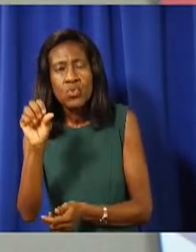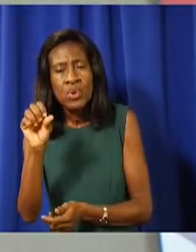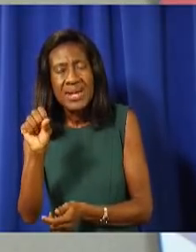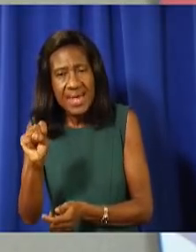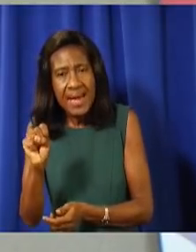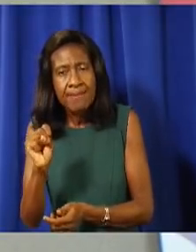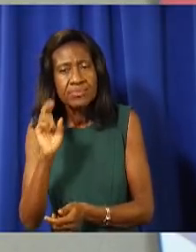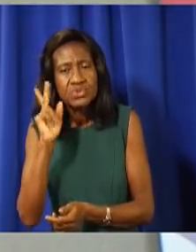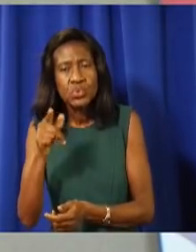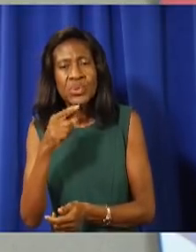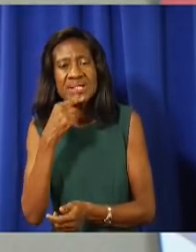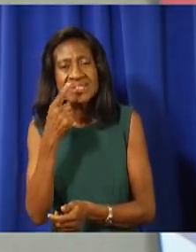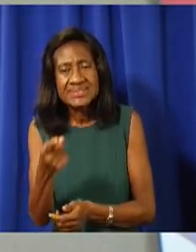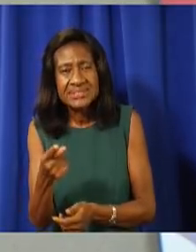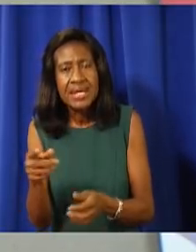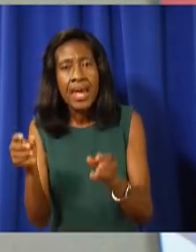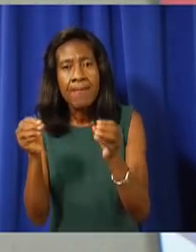details.